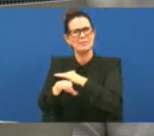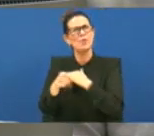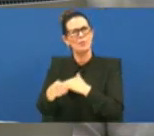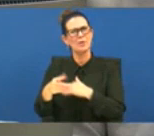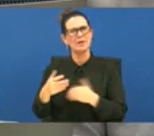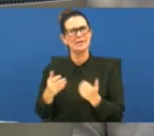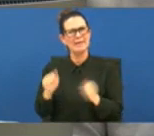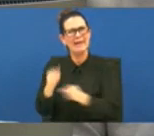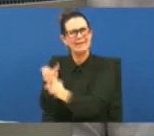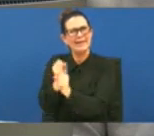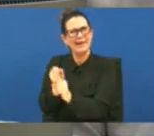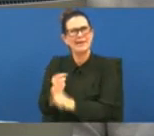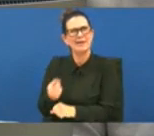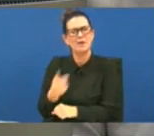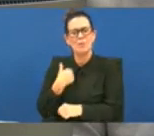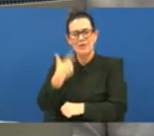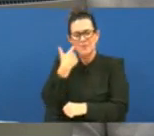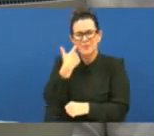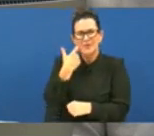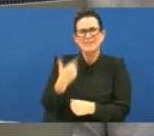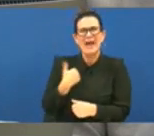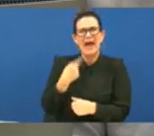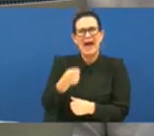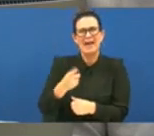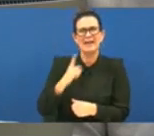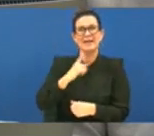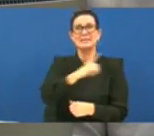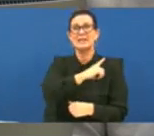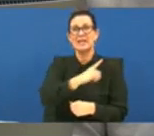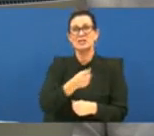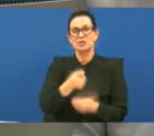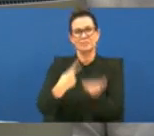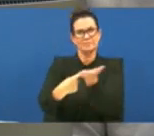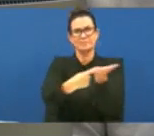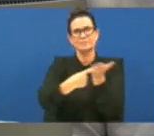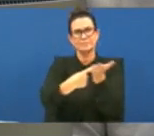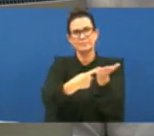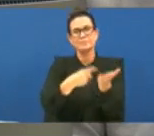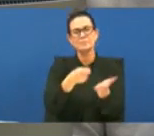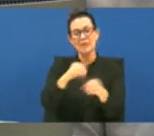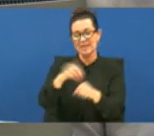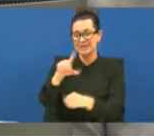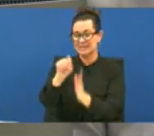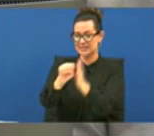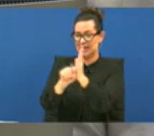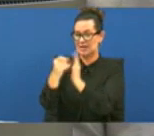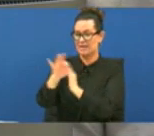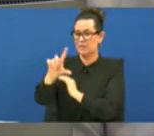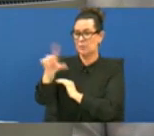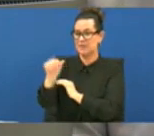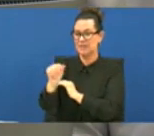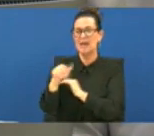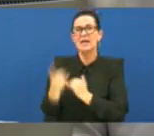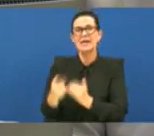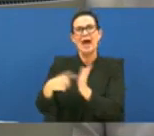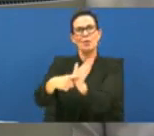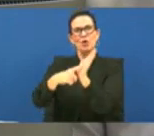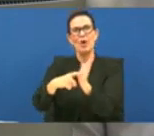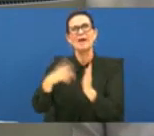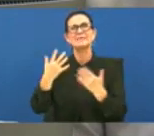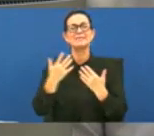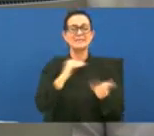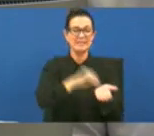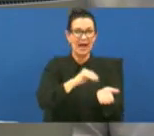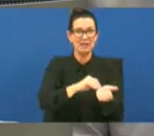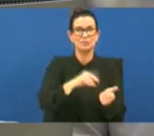we just had recent litigation and legislation that came before the state of louisiana that now requires health care providers